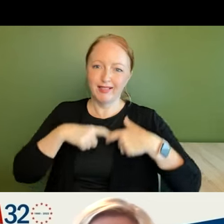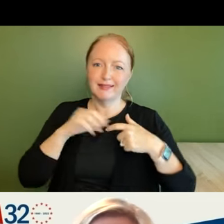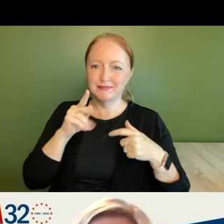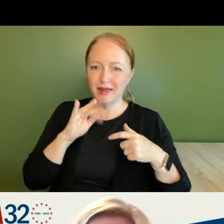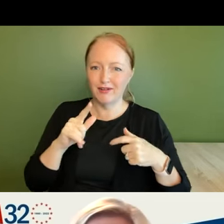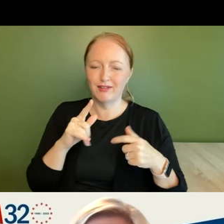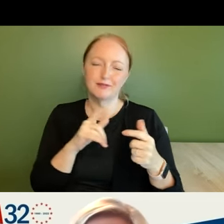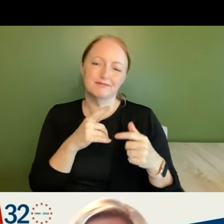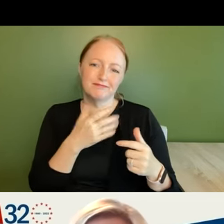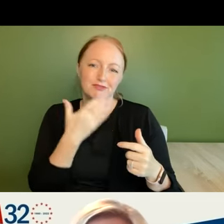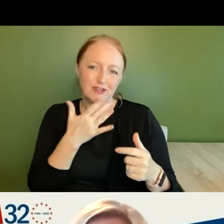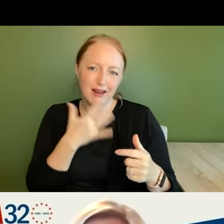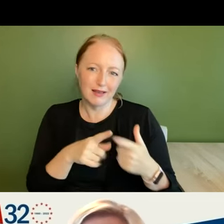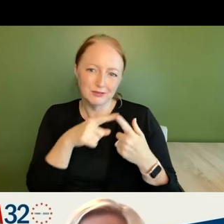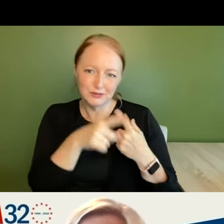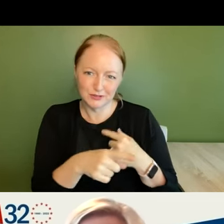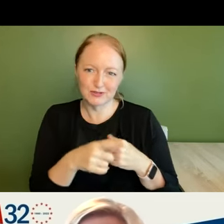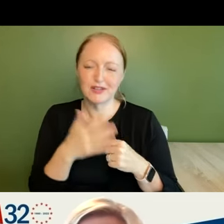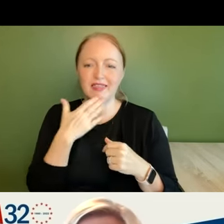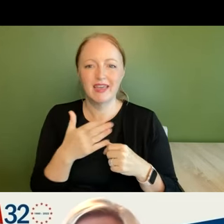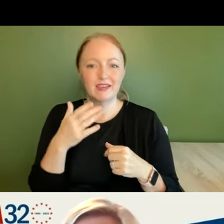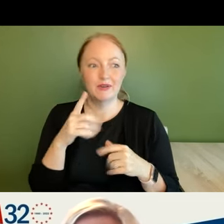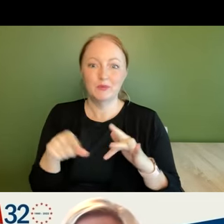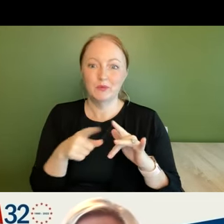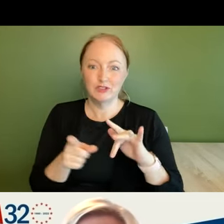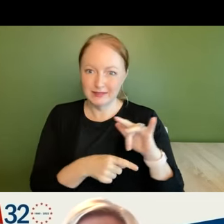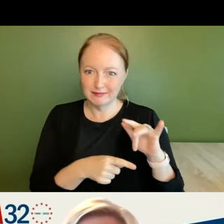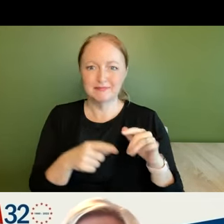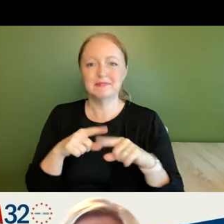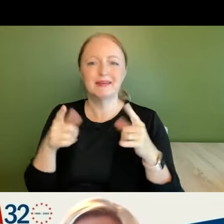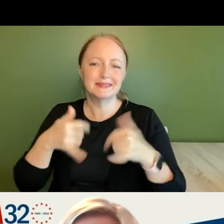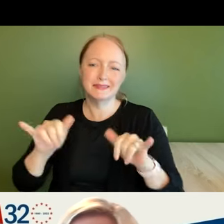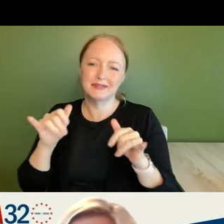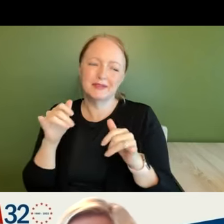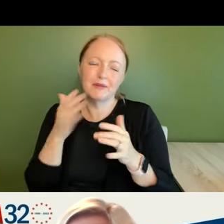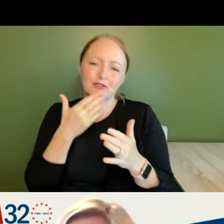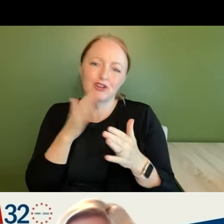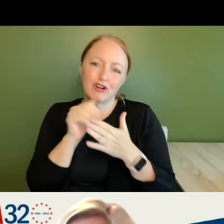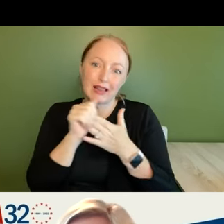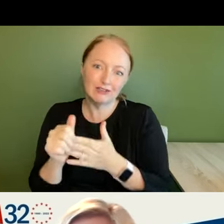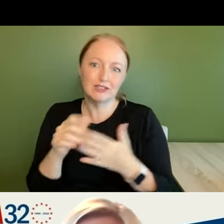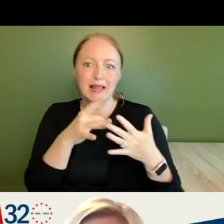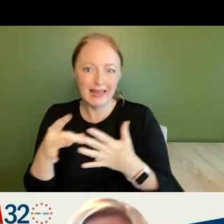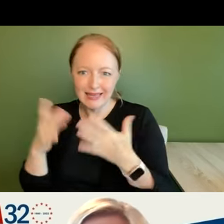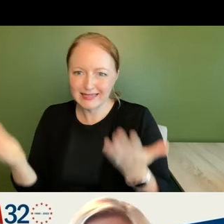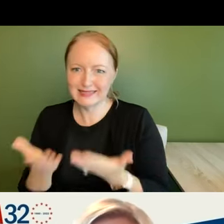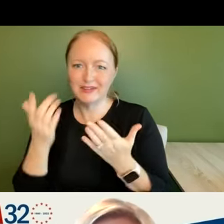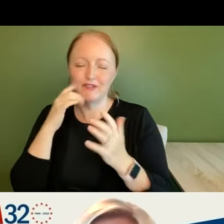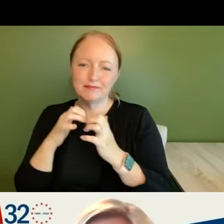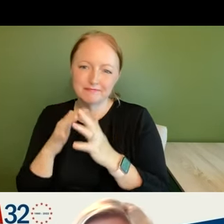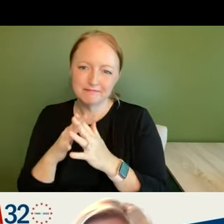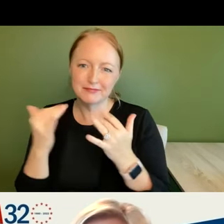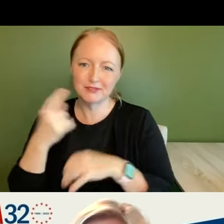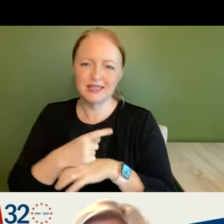gretchen the best and we thank her in in her absence for her leadership that brought us to this day um and